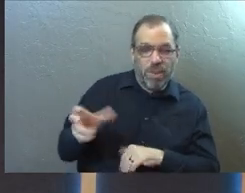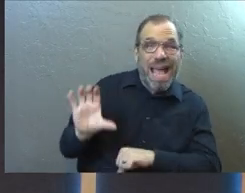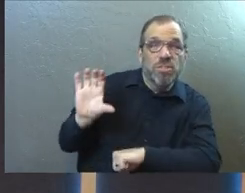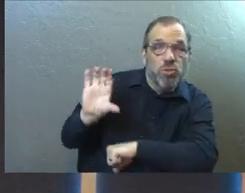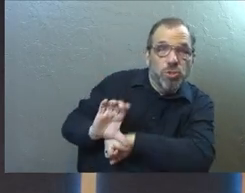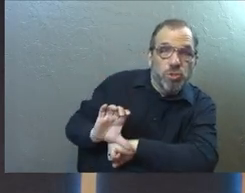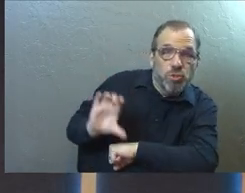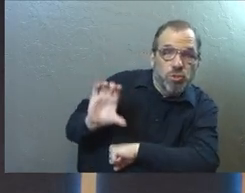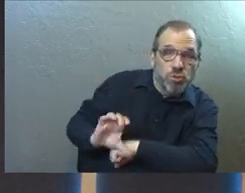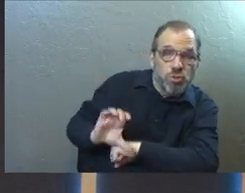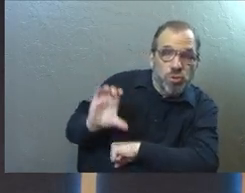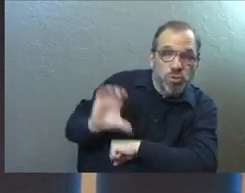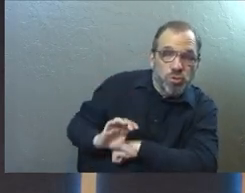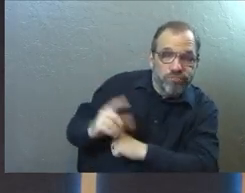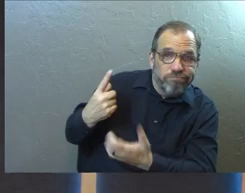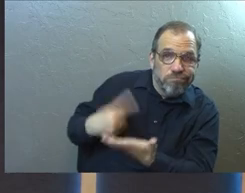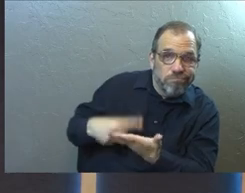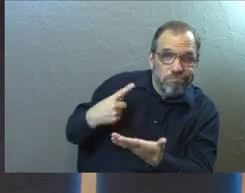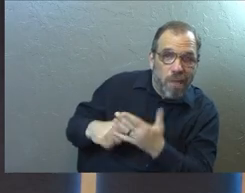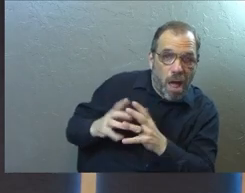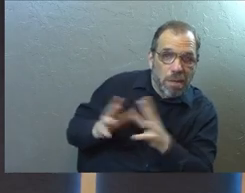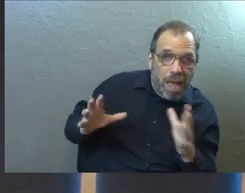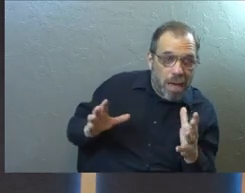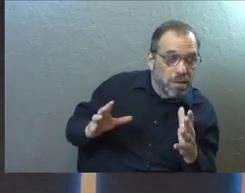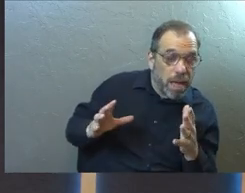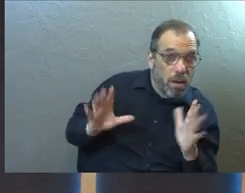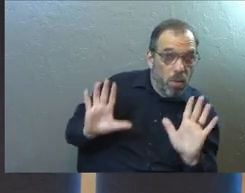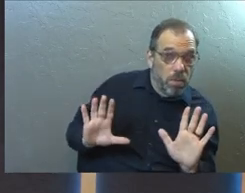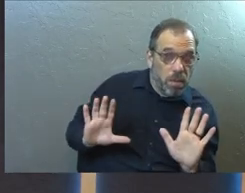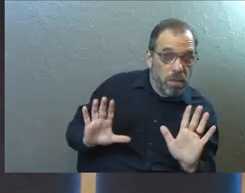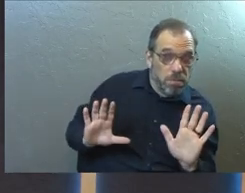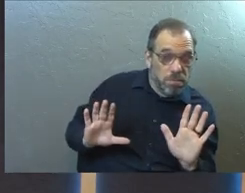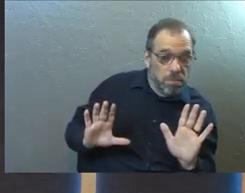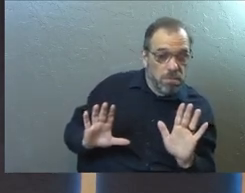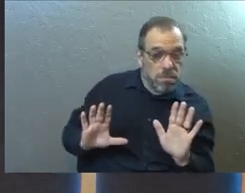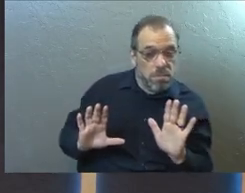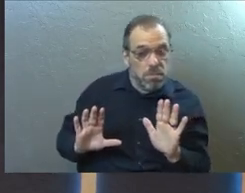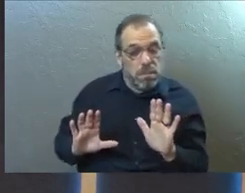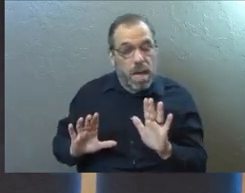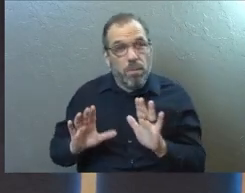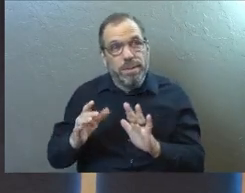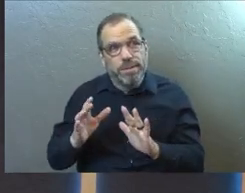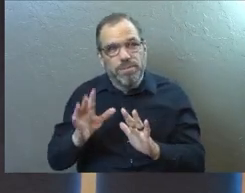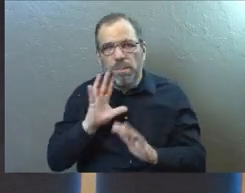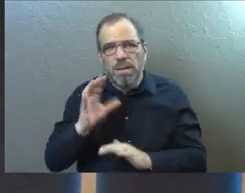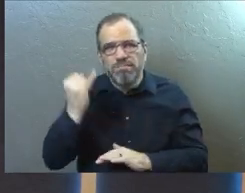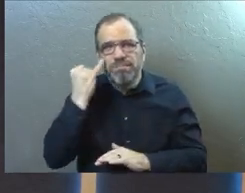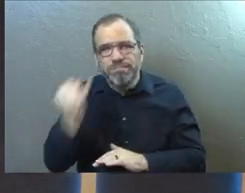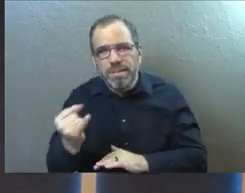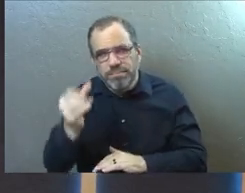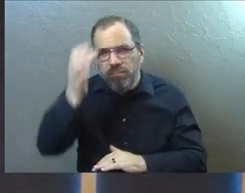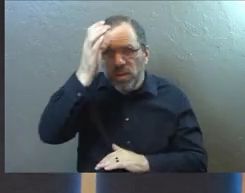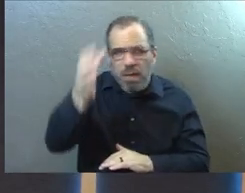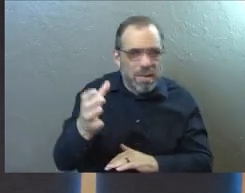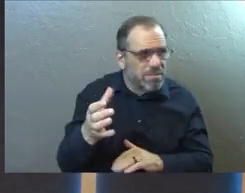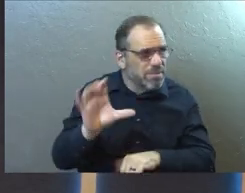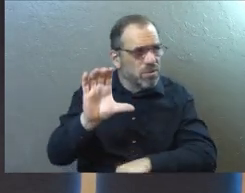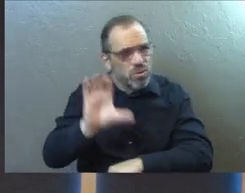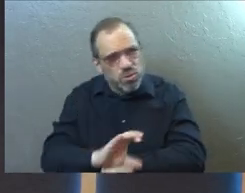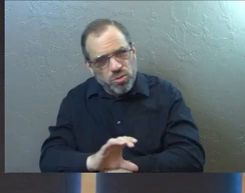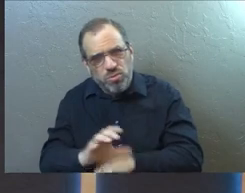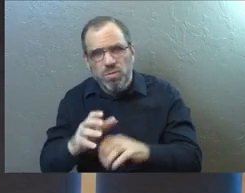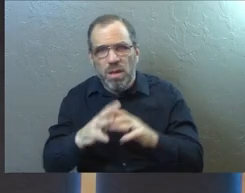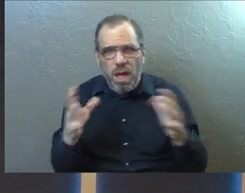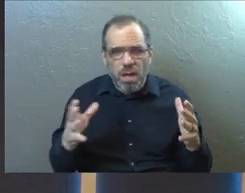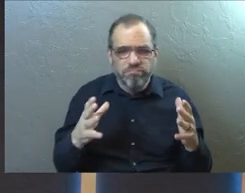church, a lot of cool things we're gonna talk about. And just before we jump in, I want to bring up a few concepts or ideas that we've been talking about as a church